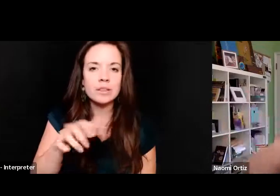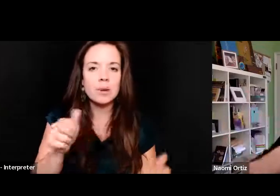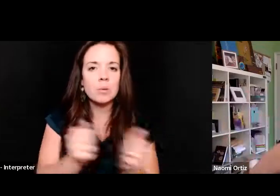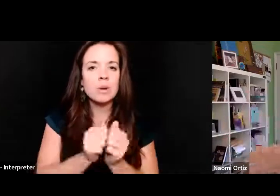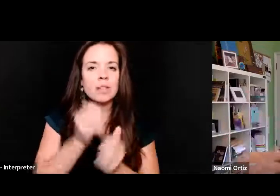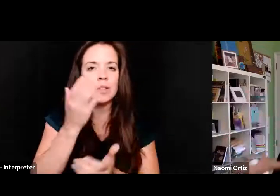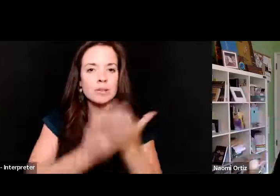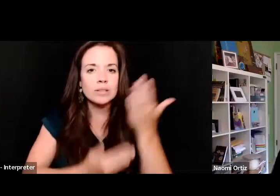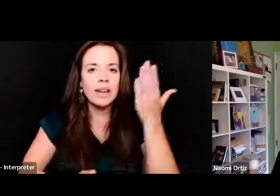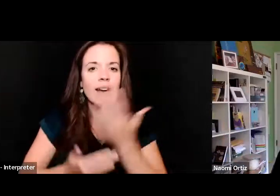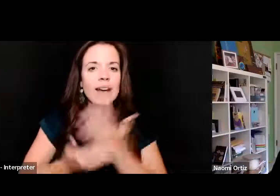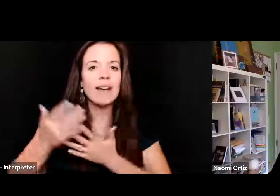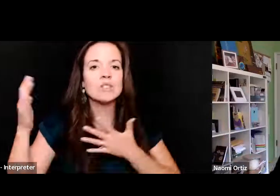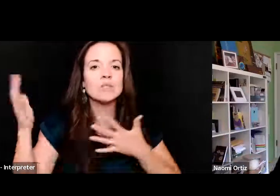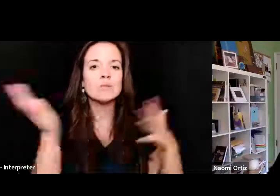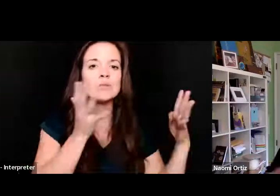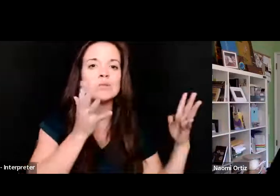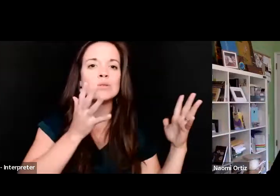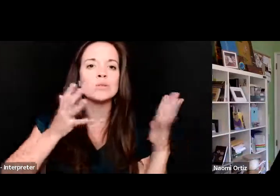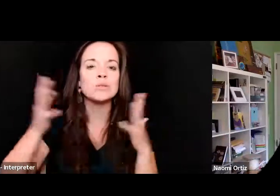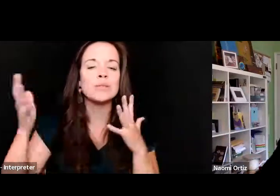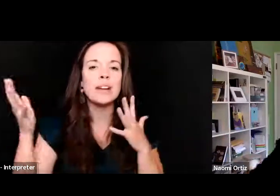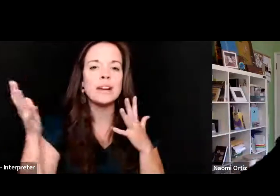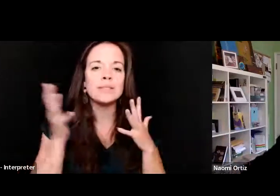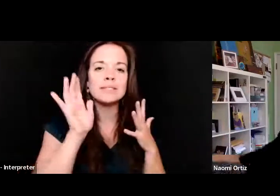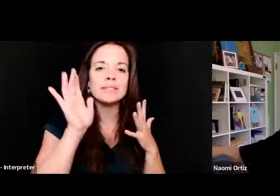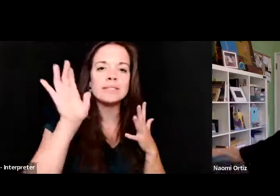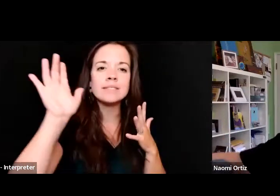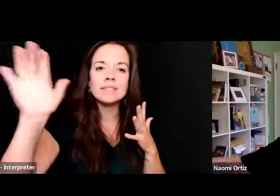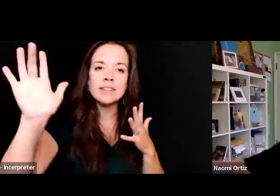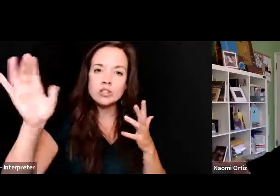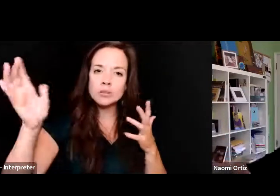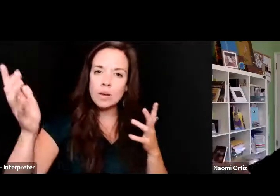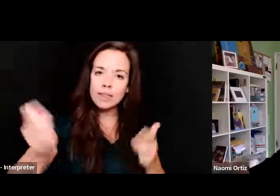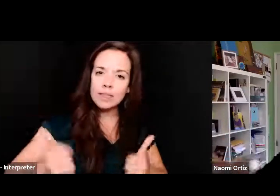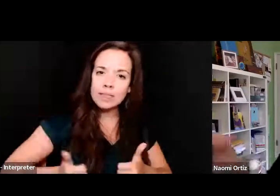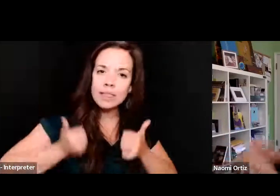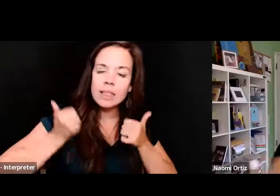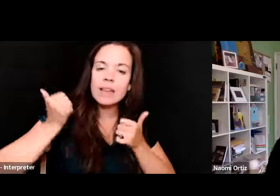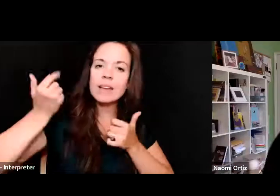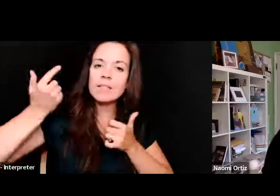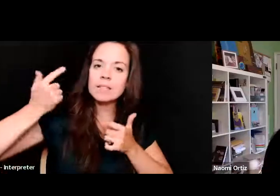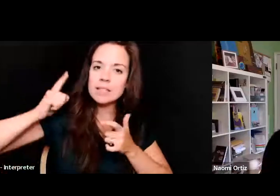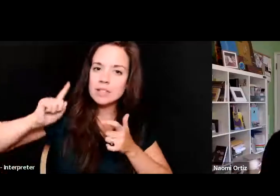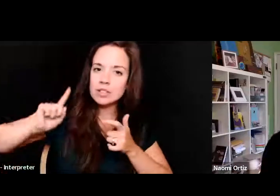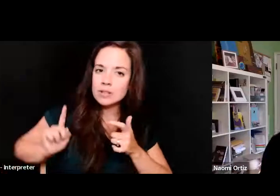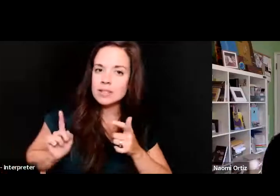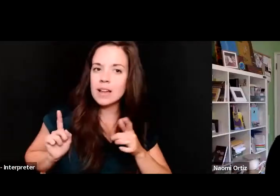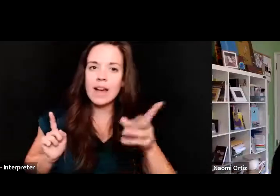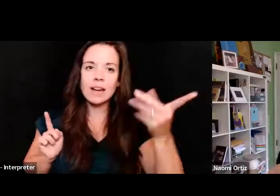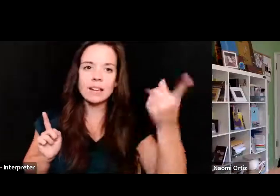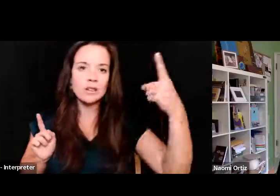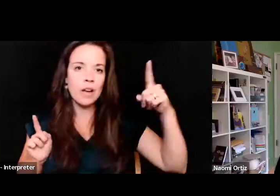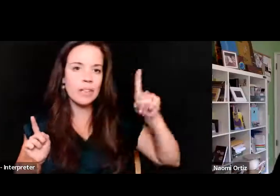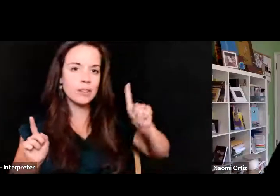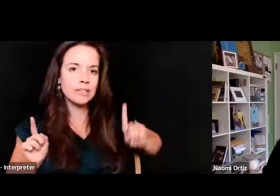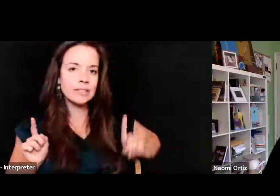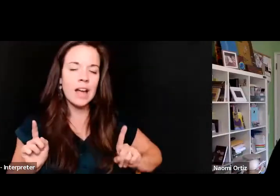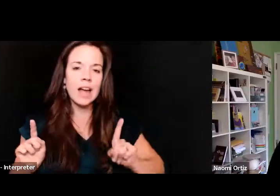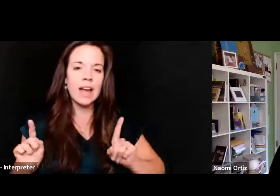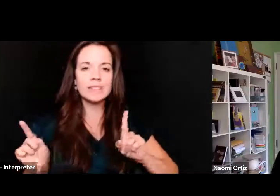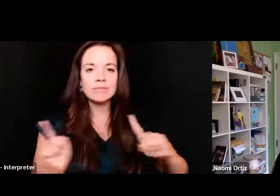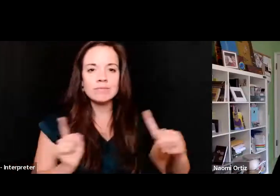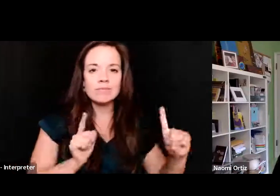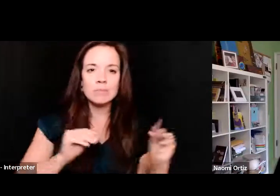waving up, reach out. Touch what lives at your side. Your other side. Shimmy weight